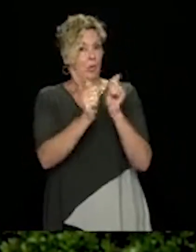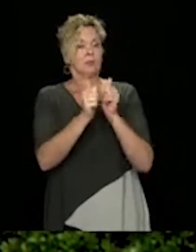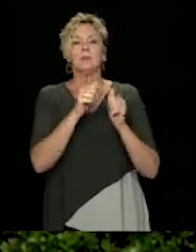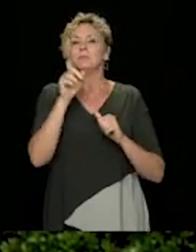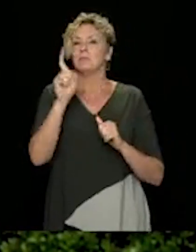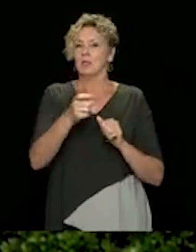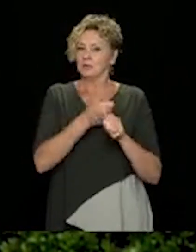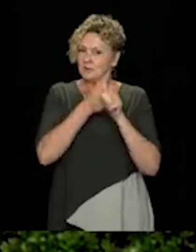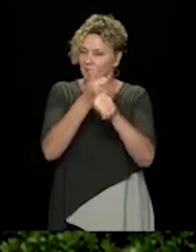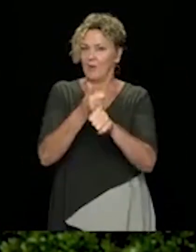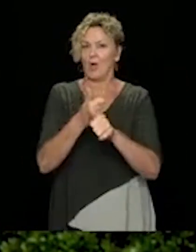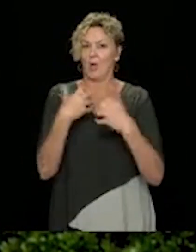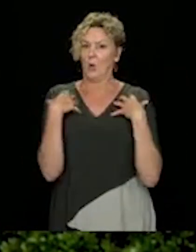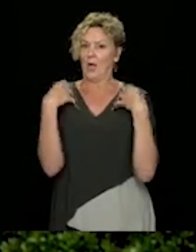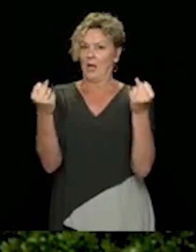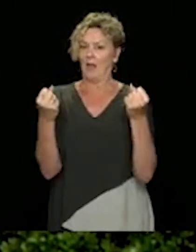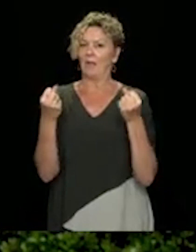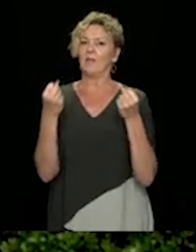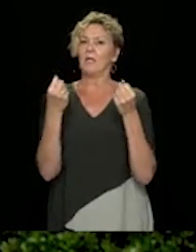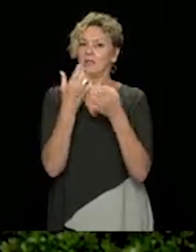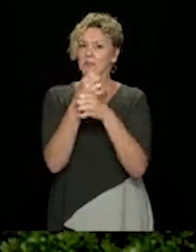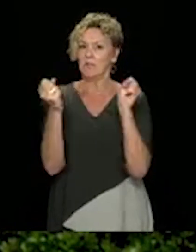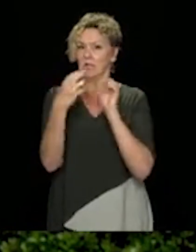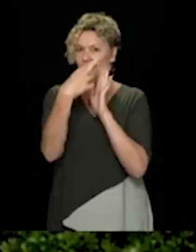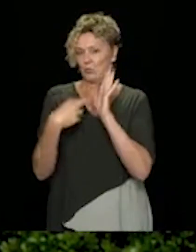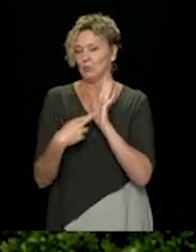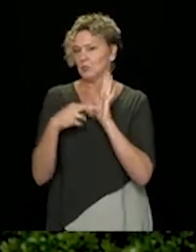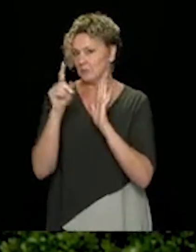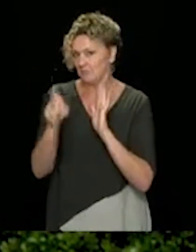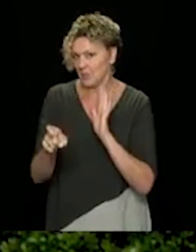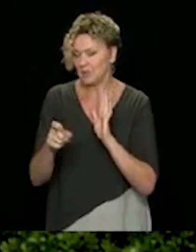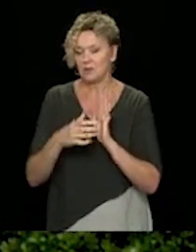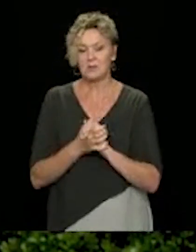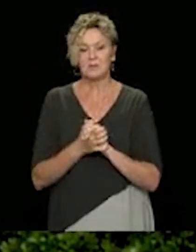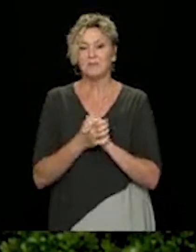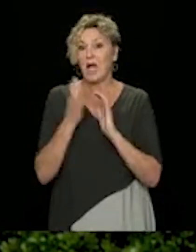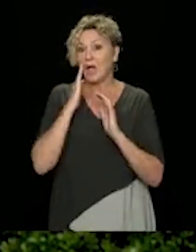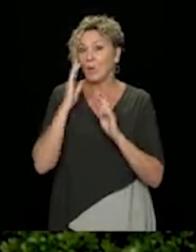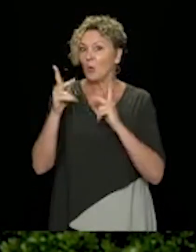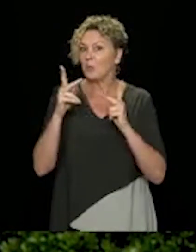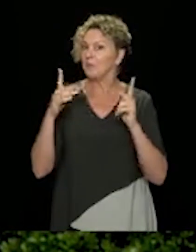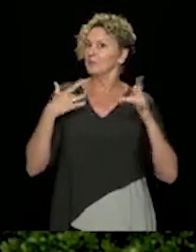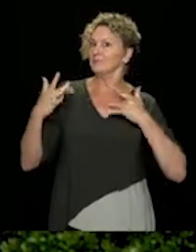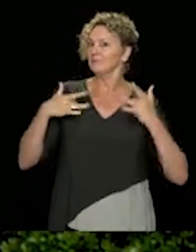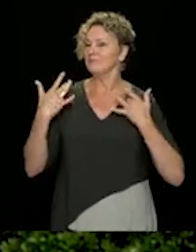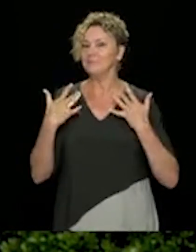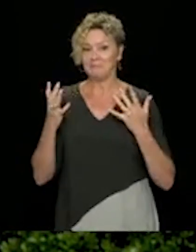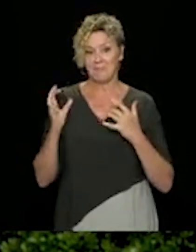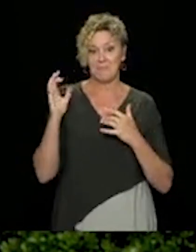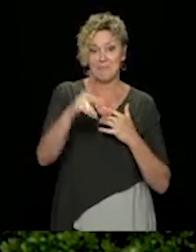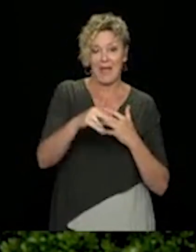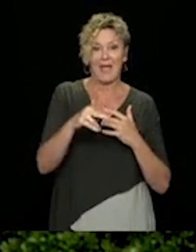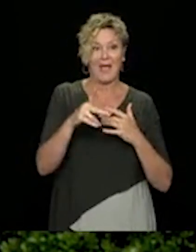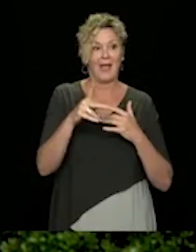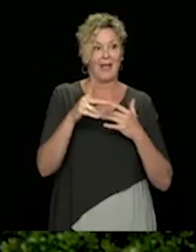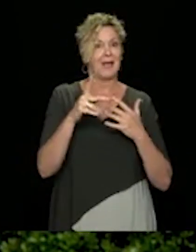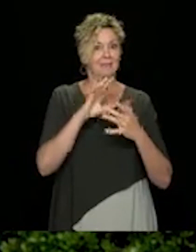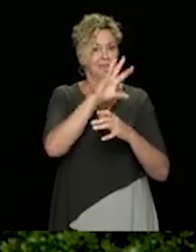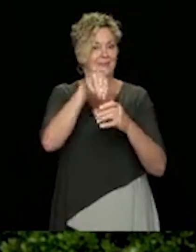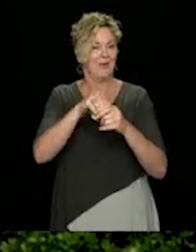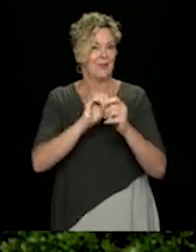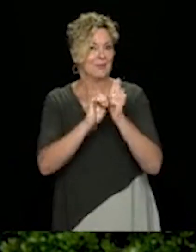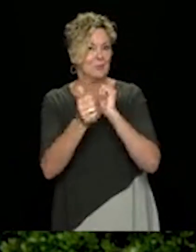Various sectors have already approved their back-to-play plans. And I know that minor soccer, for example, should be up and running